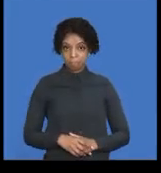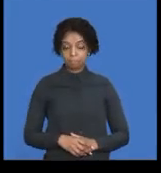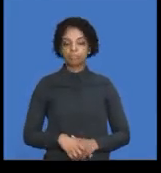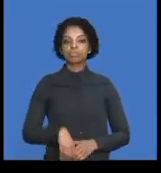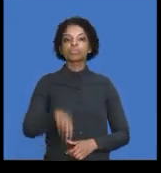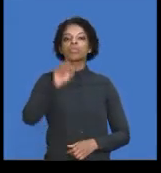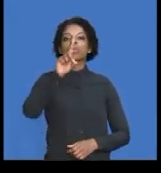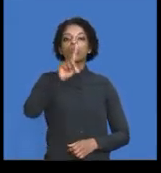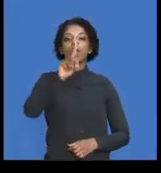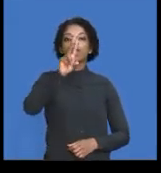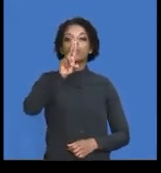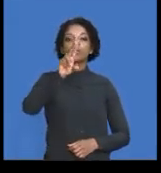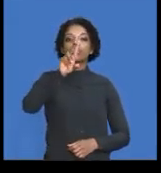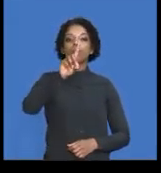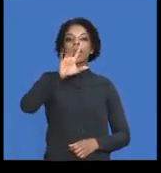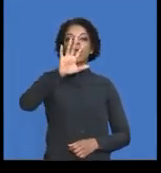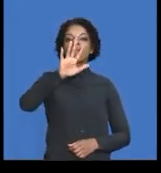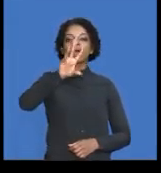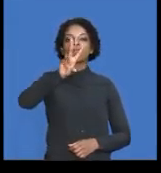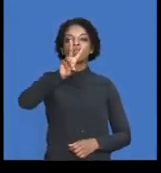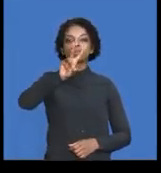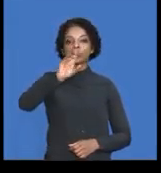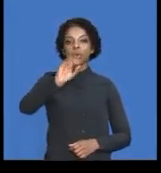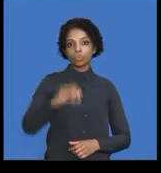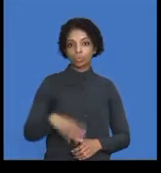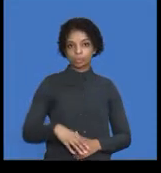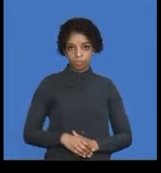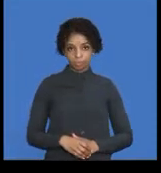of 121,520.